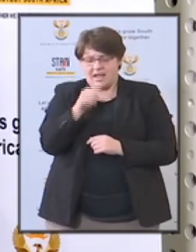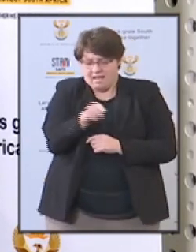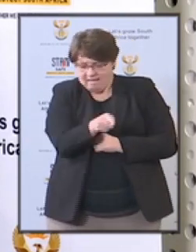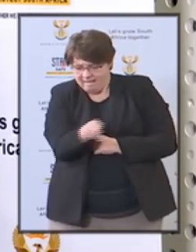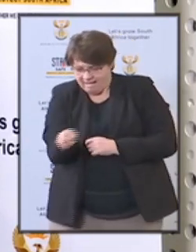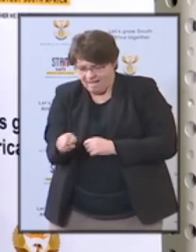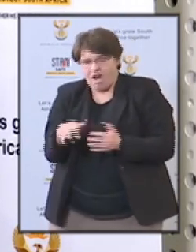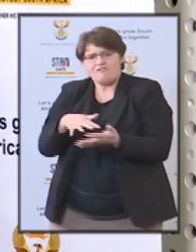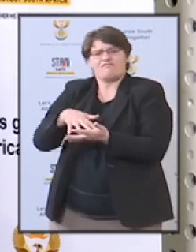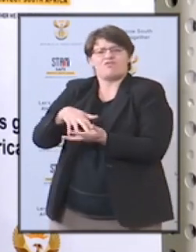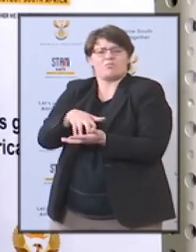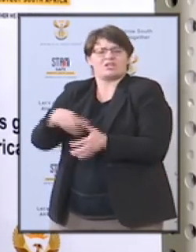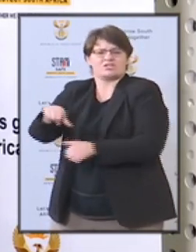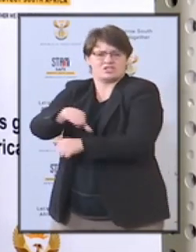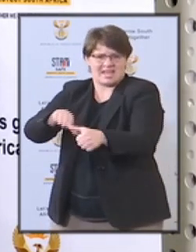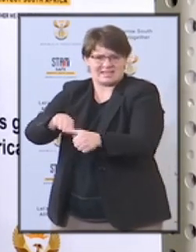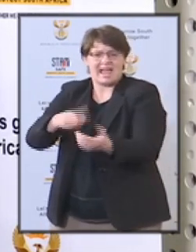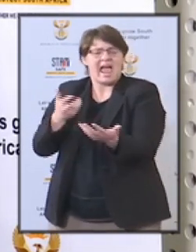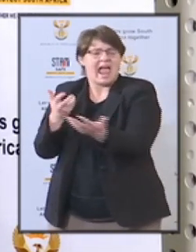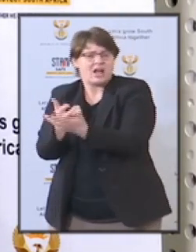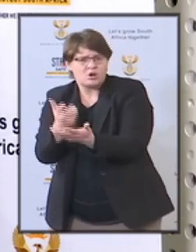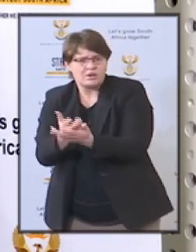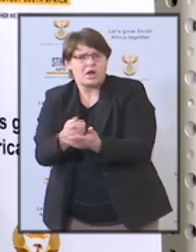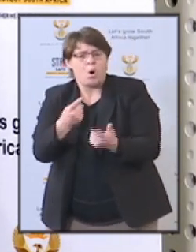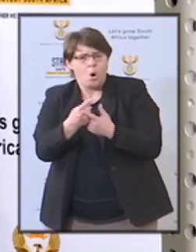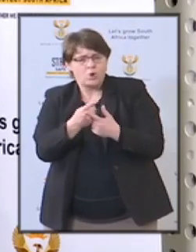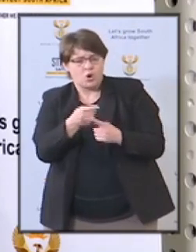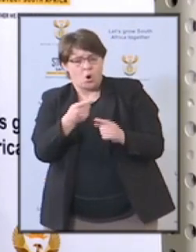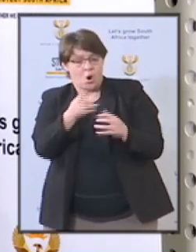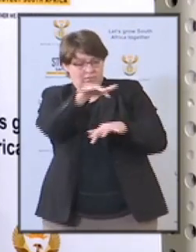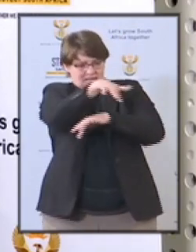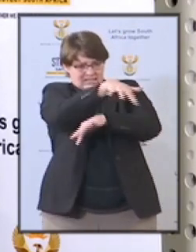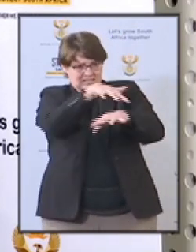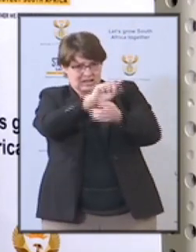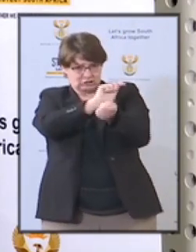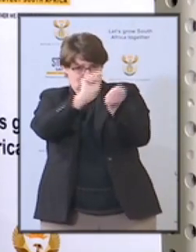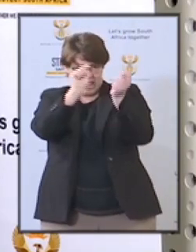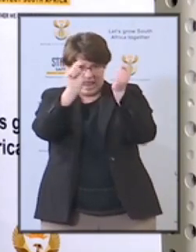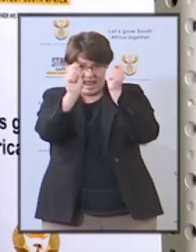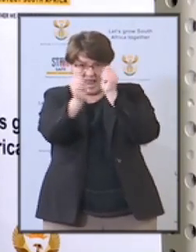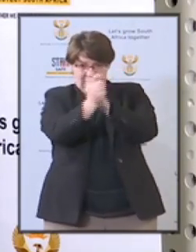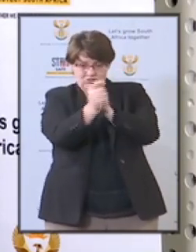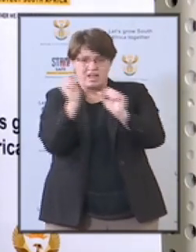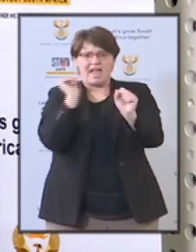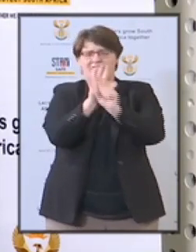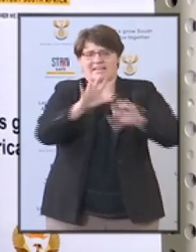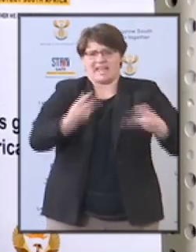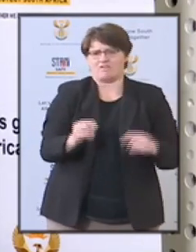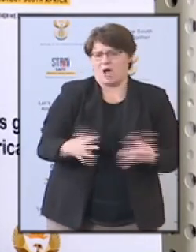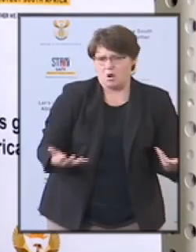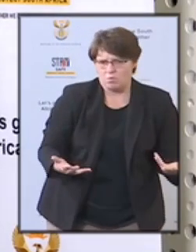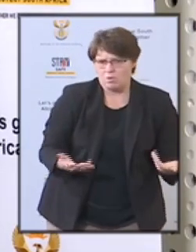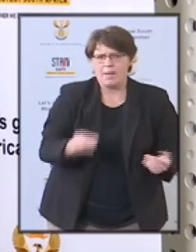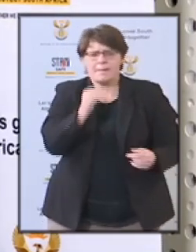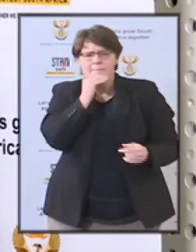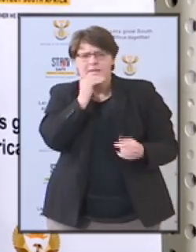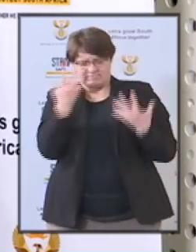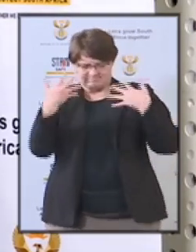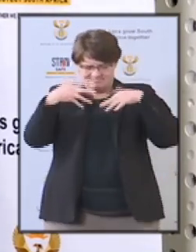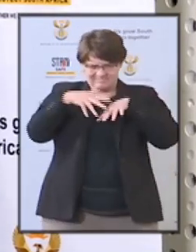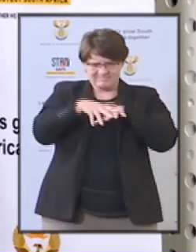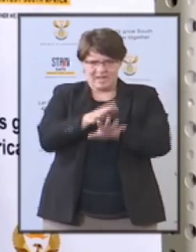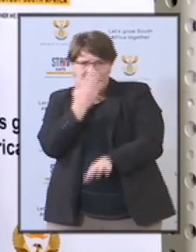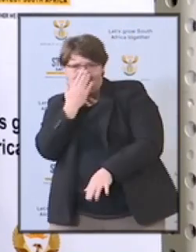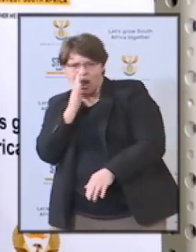economy, and the environment to the effects of climate change. It also provides an integrated and coordinated approach to the